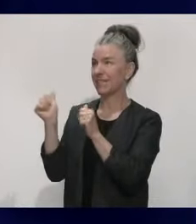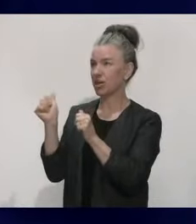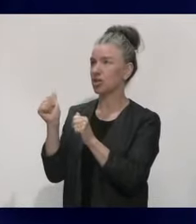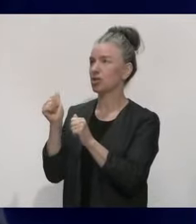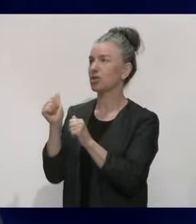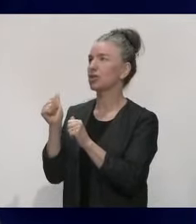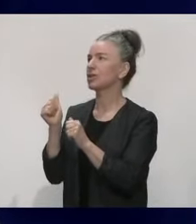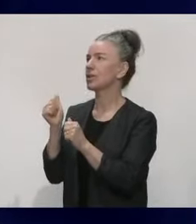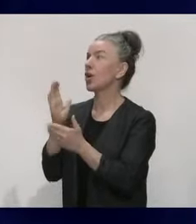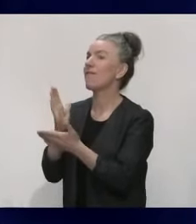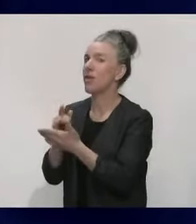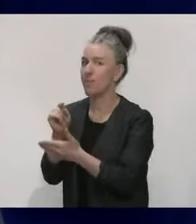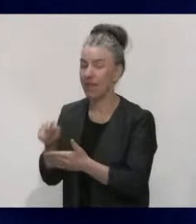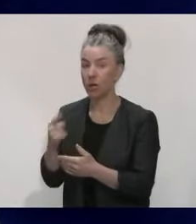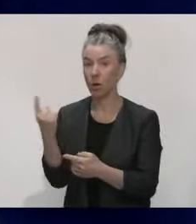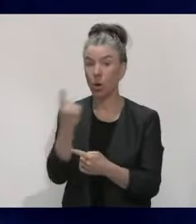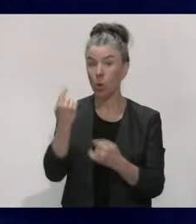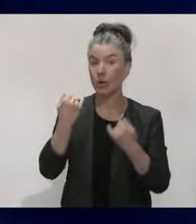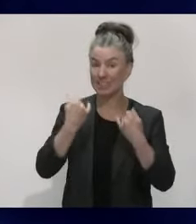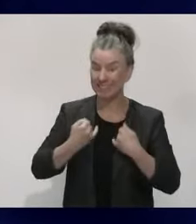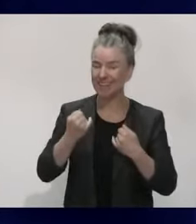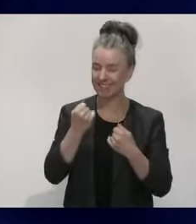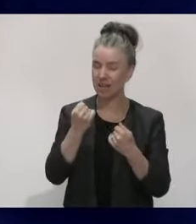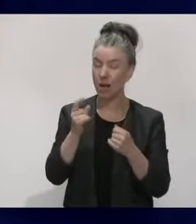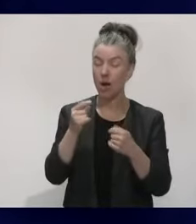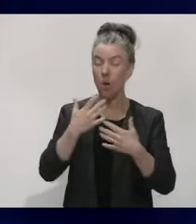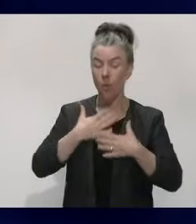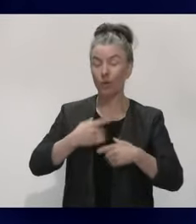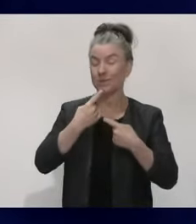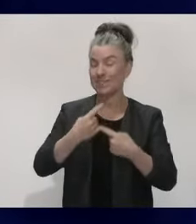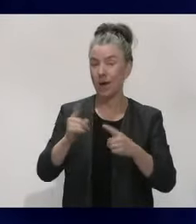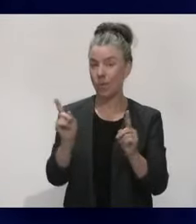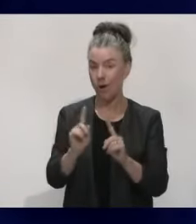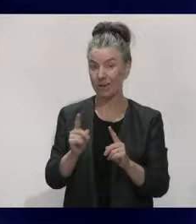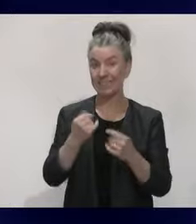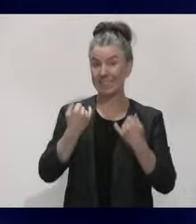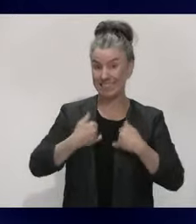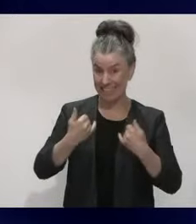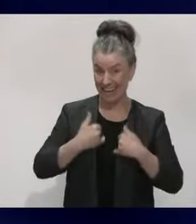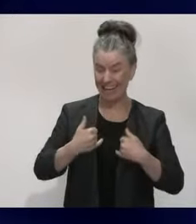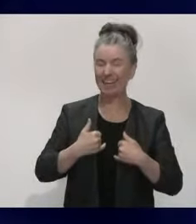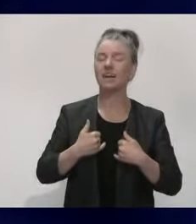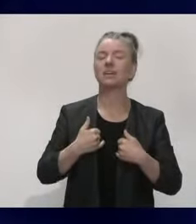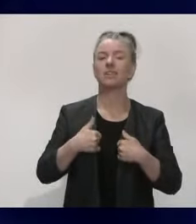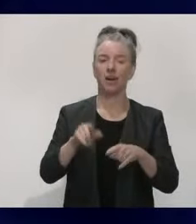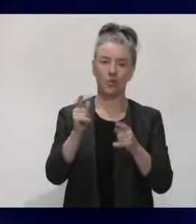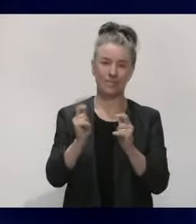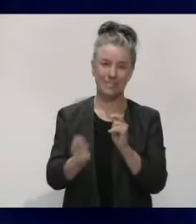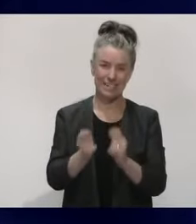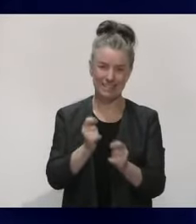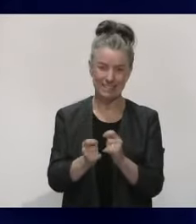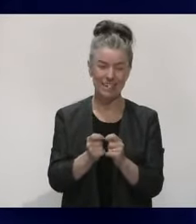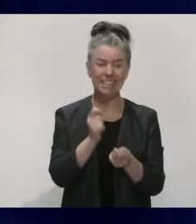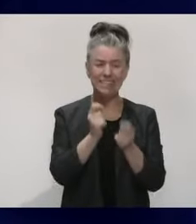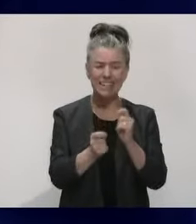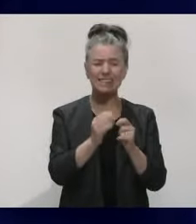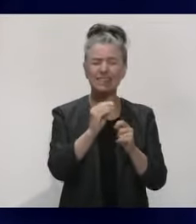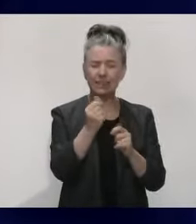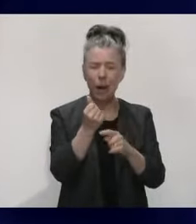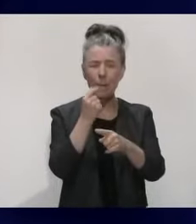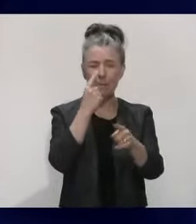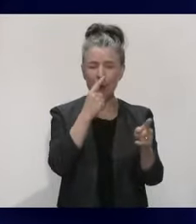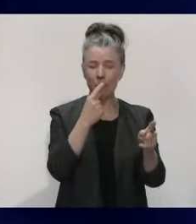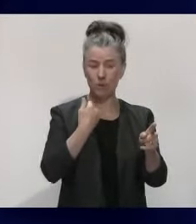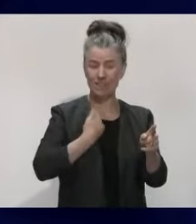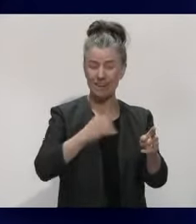Anyone with symptoms should, whether in Auckland or elsewhere, should be tested. There was some testing of asymptomatic people being done, not